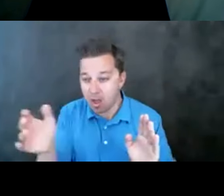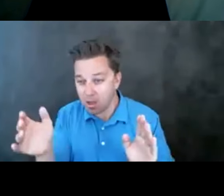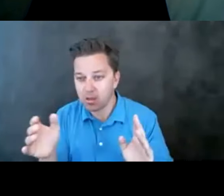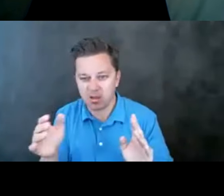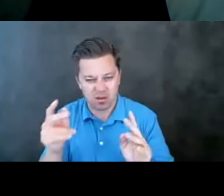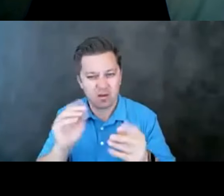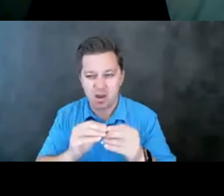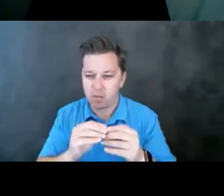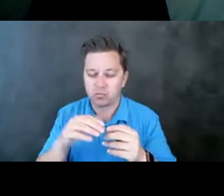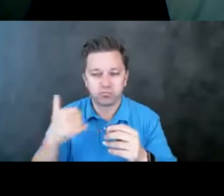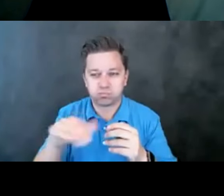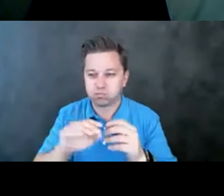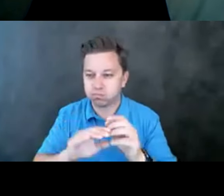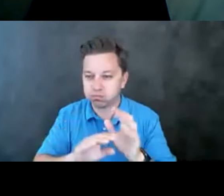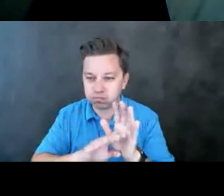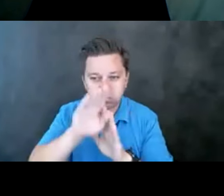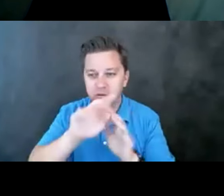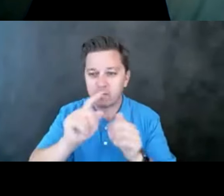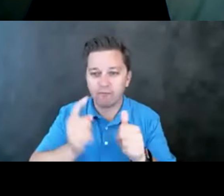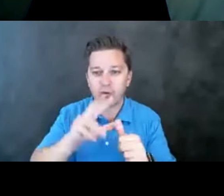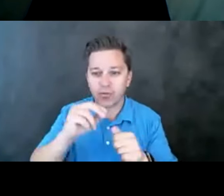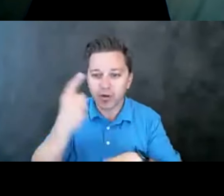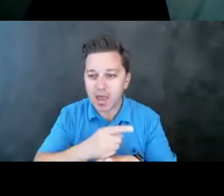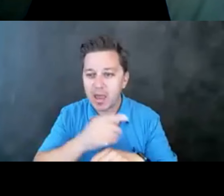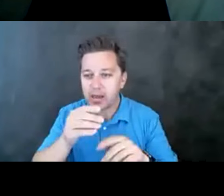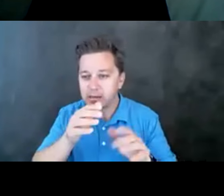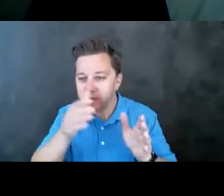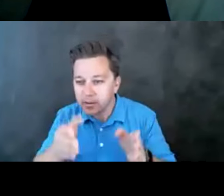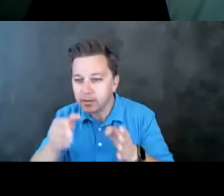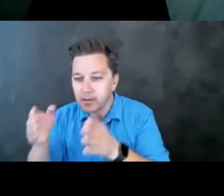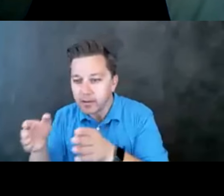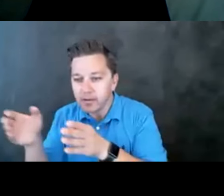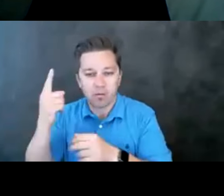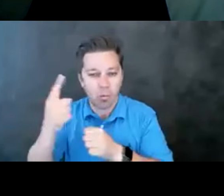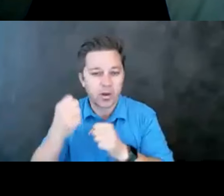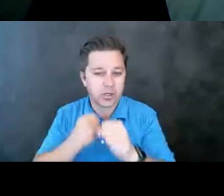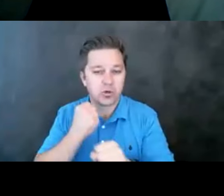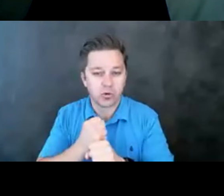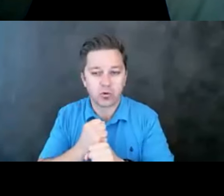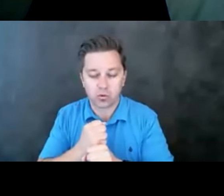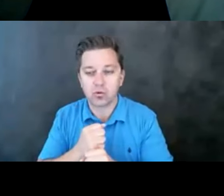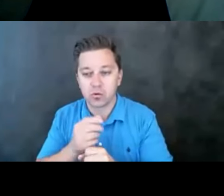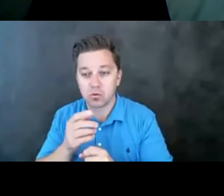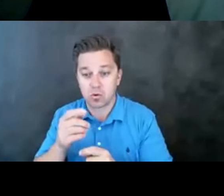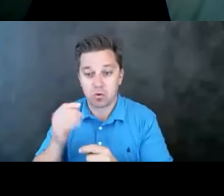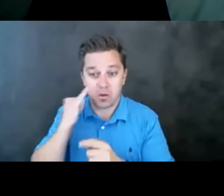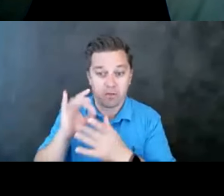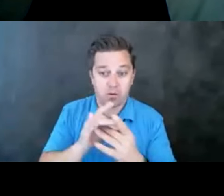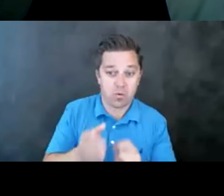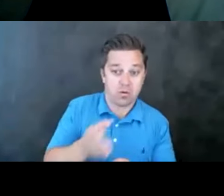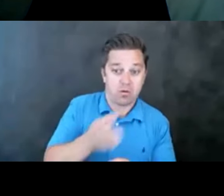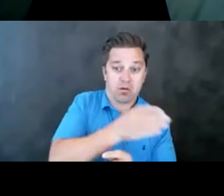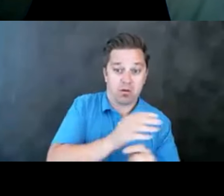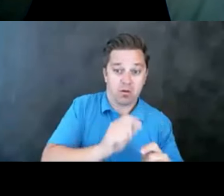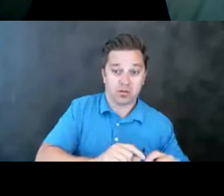first 30 days, first 90 days, and within that first year. So going back to the previous slide, if we have the